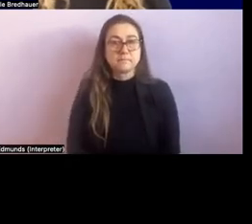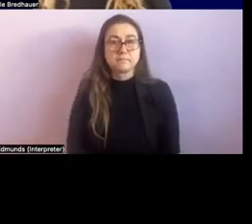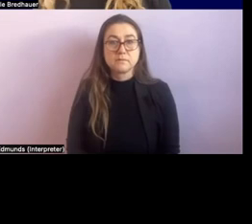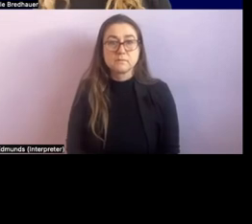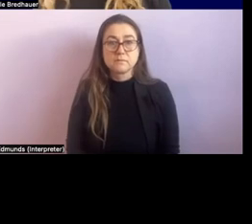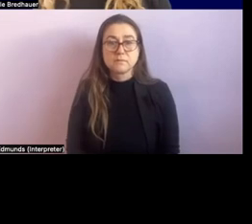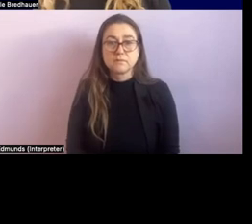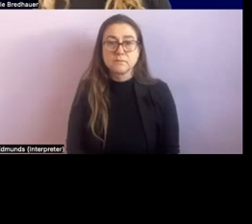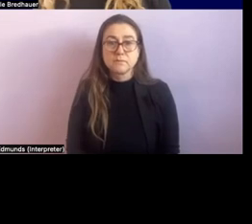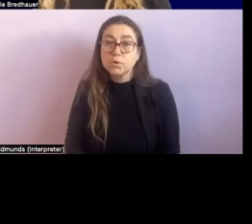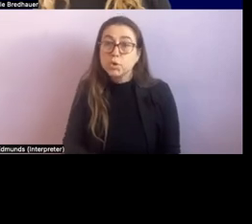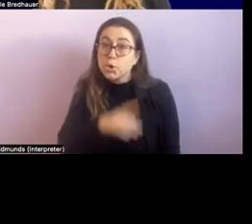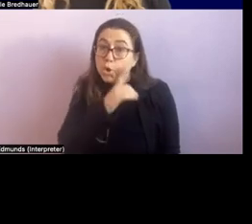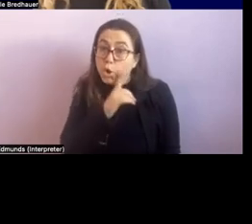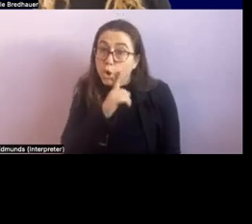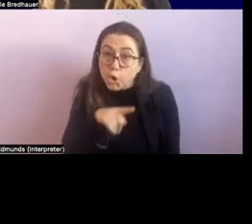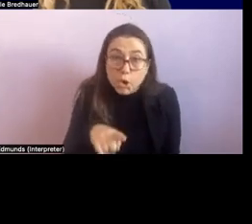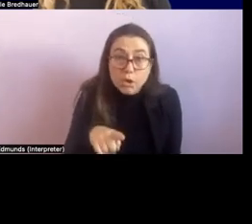at the door